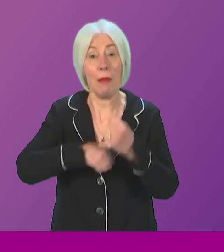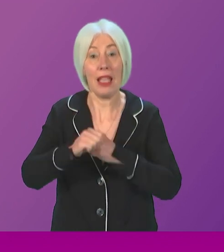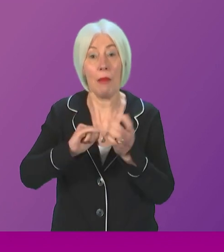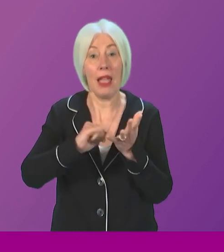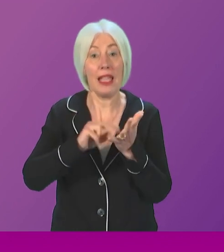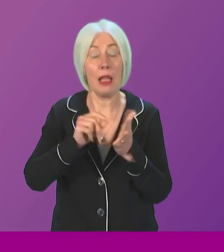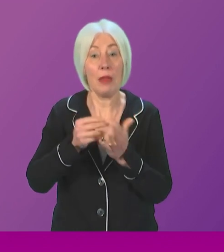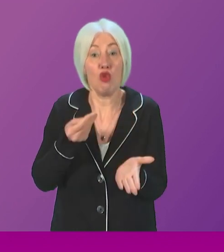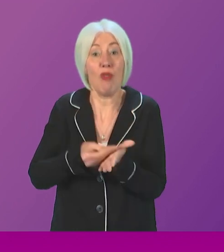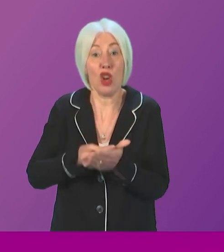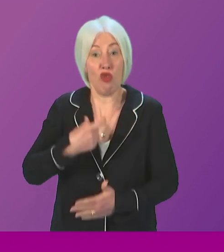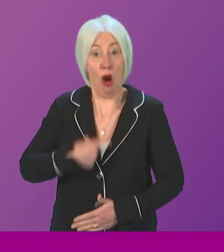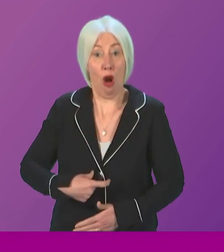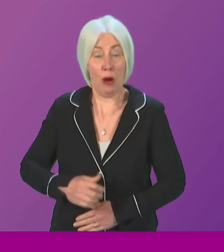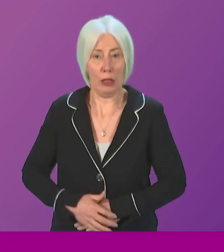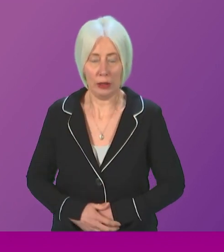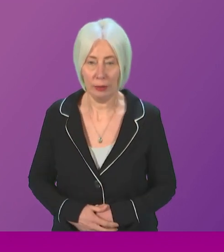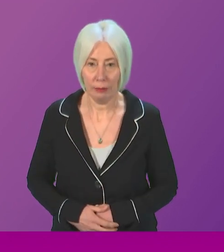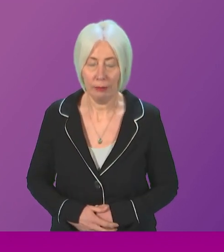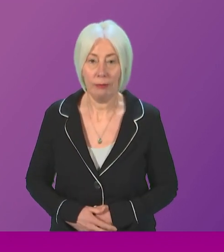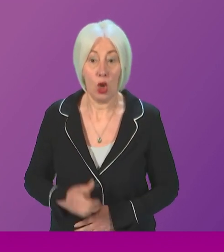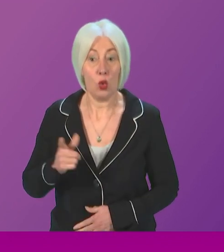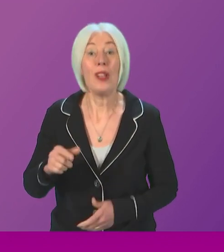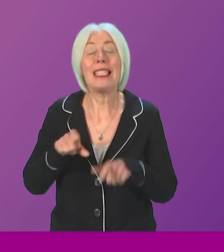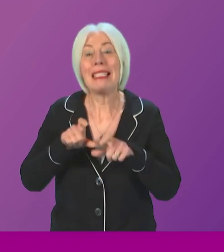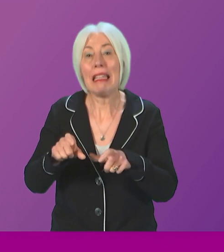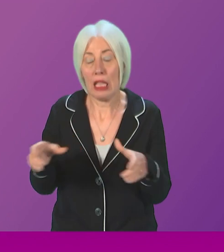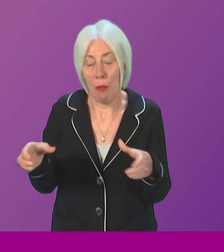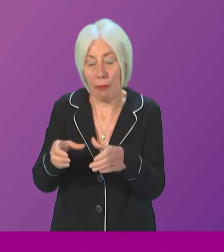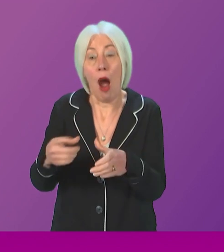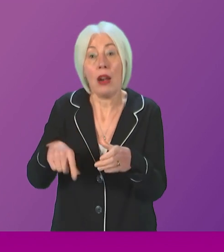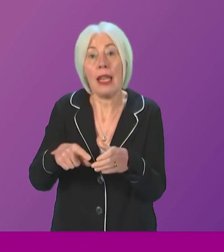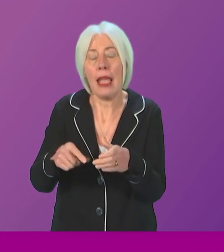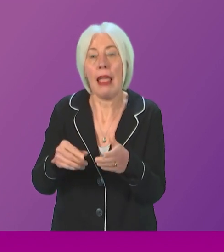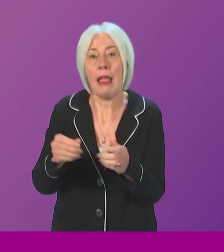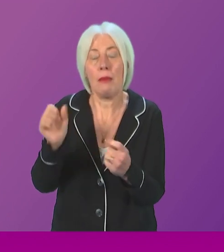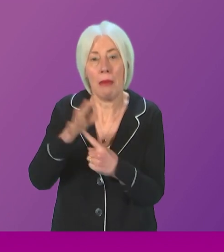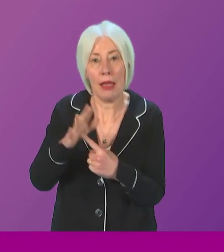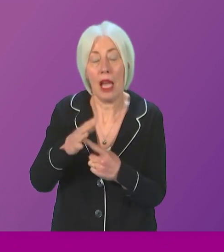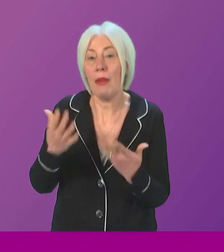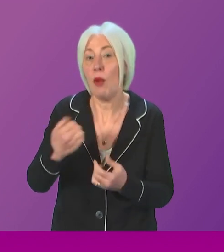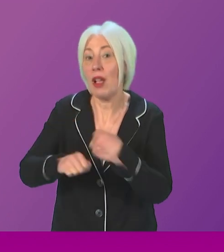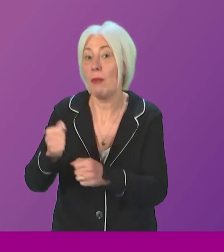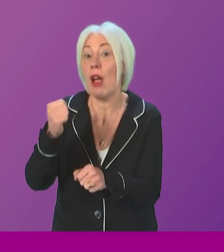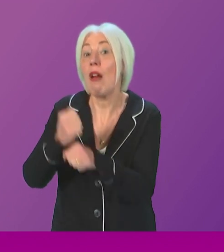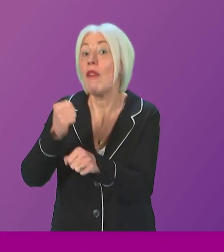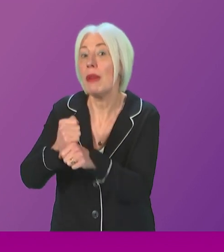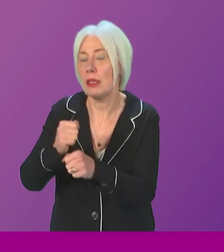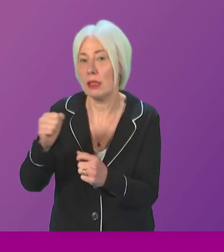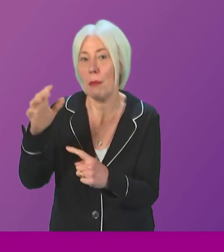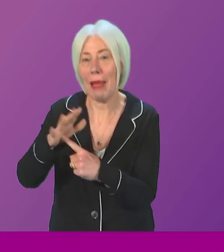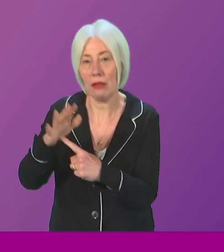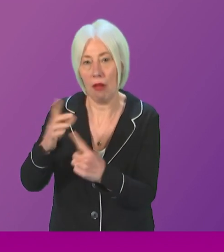Treasurer. So while this is still a party matter, it is also now a government matter if the First Minister